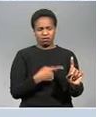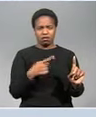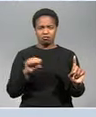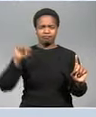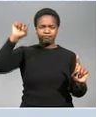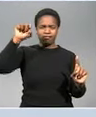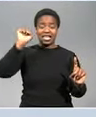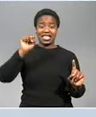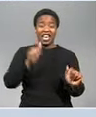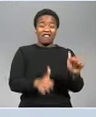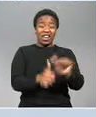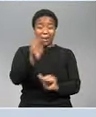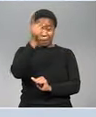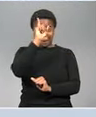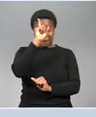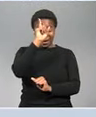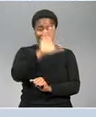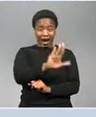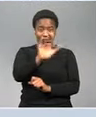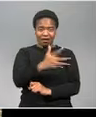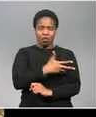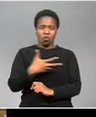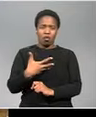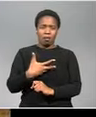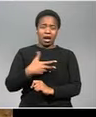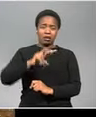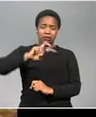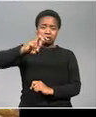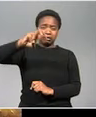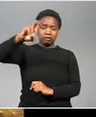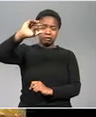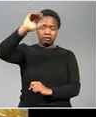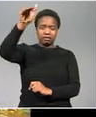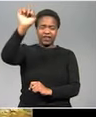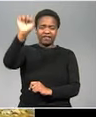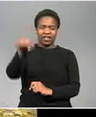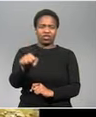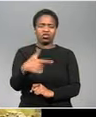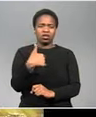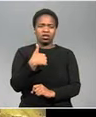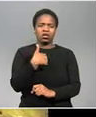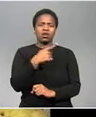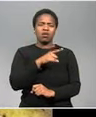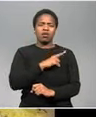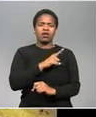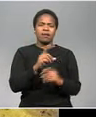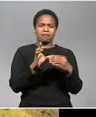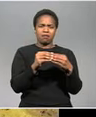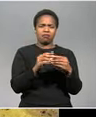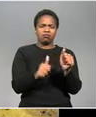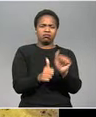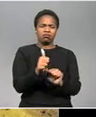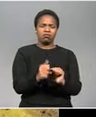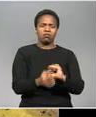yesterday becoming the first black African woman to scale the peak Irish climber Seamus Lawless was a member of the same expedition